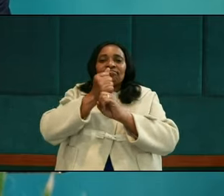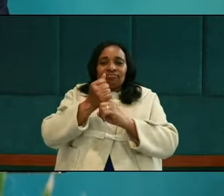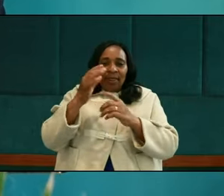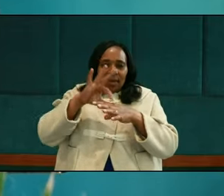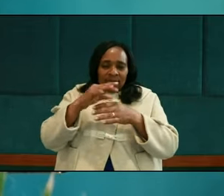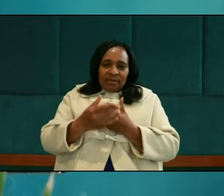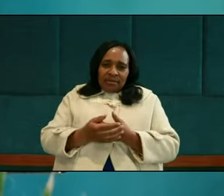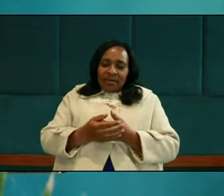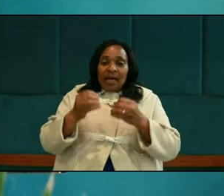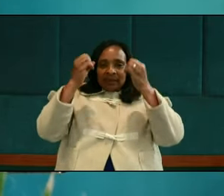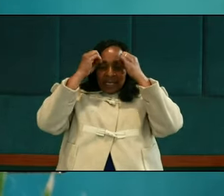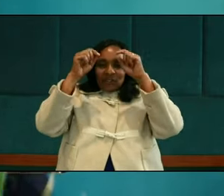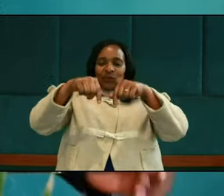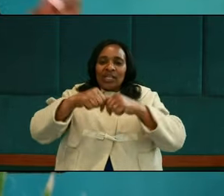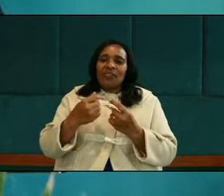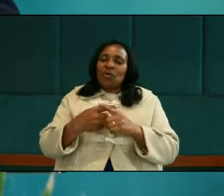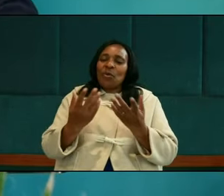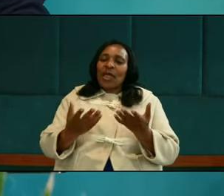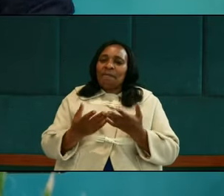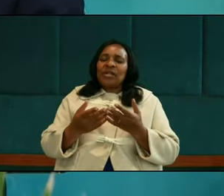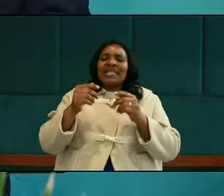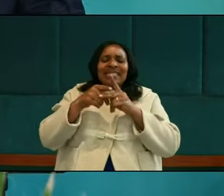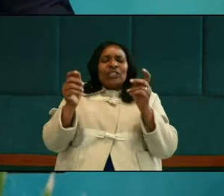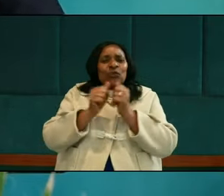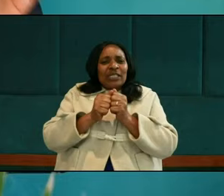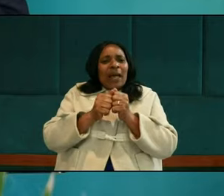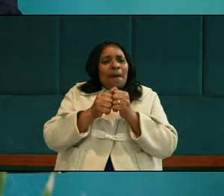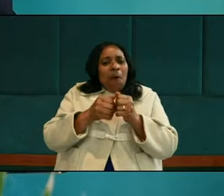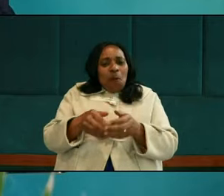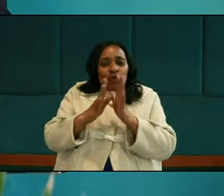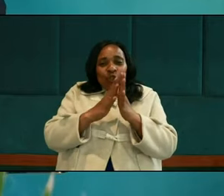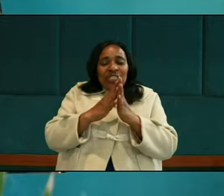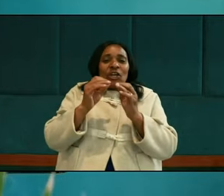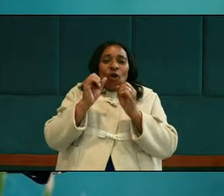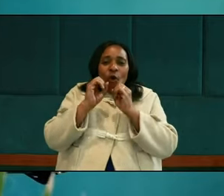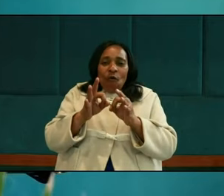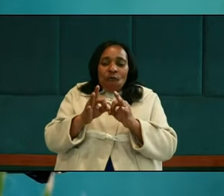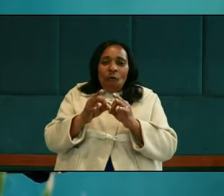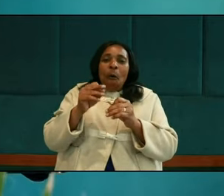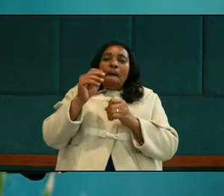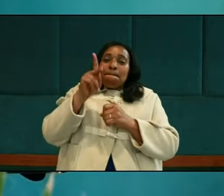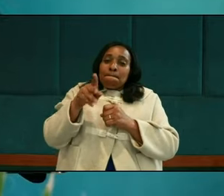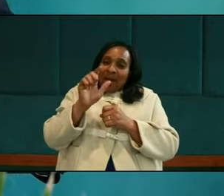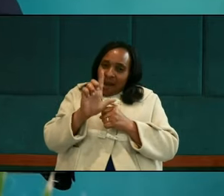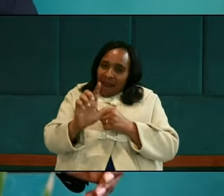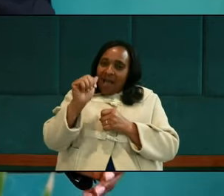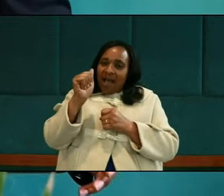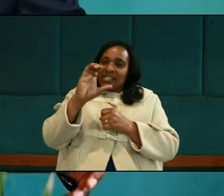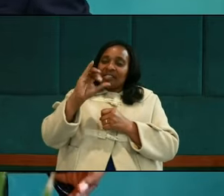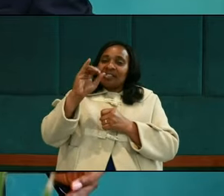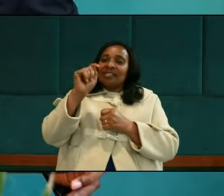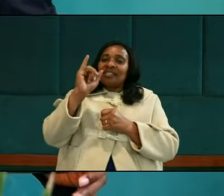Our study today is titled, Priority of Placidity. And I ask the Holy